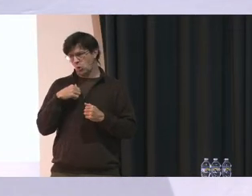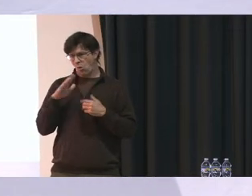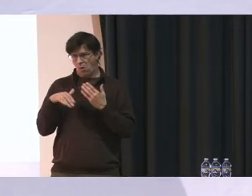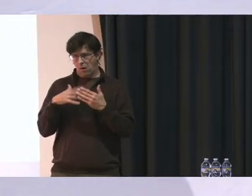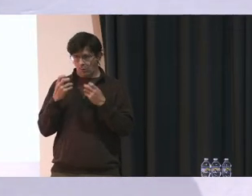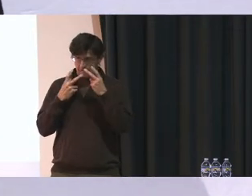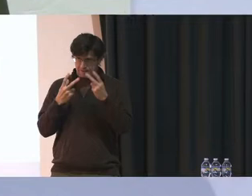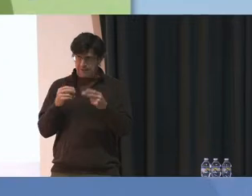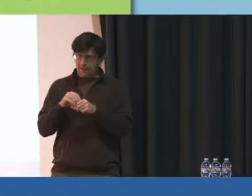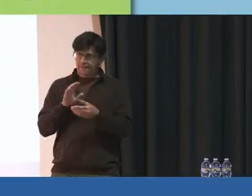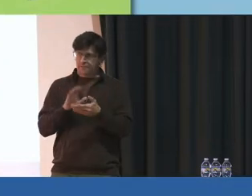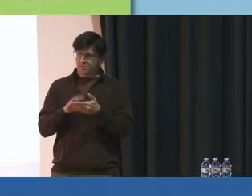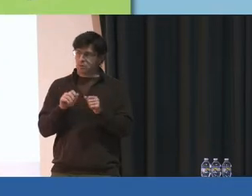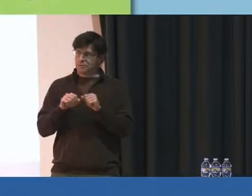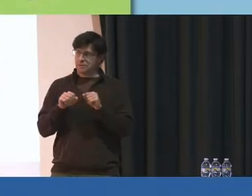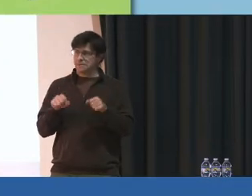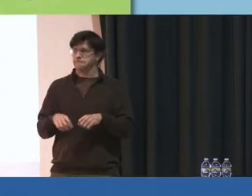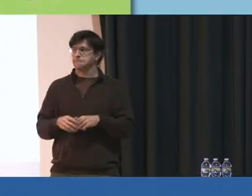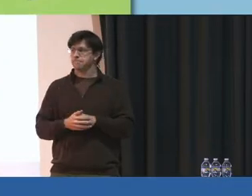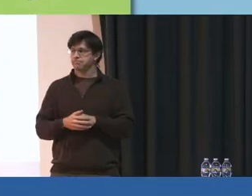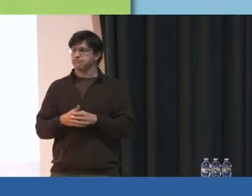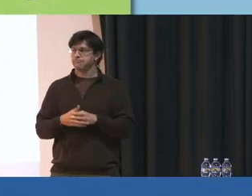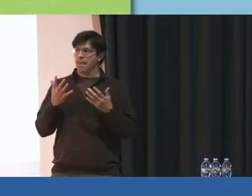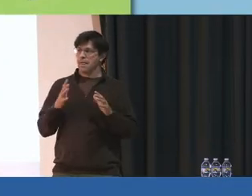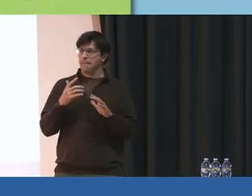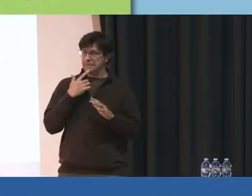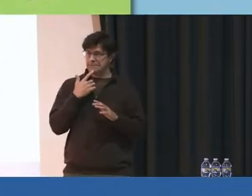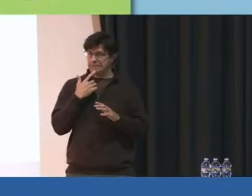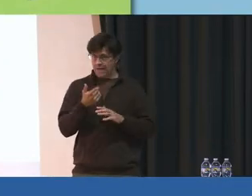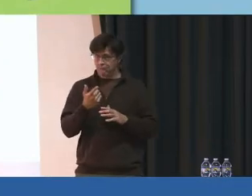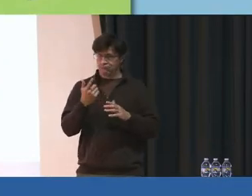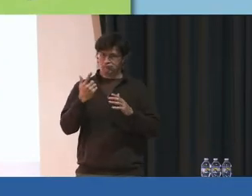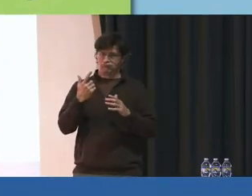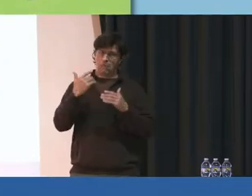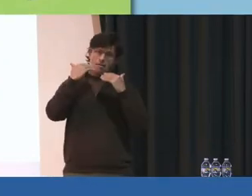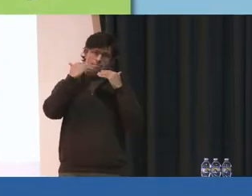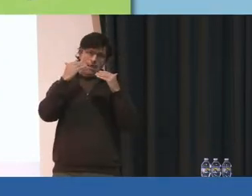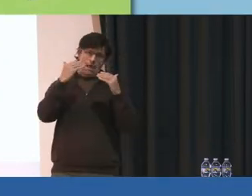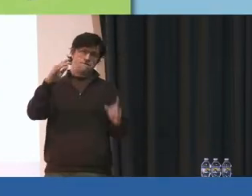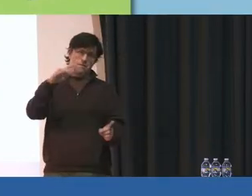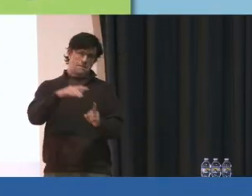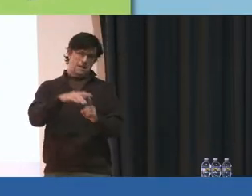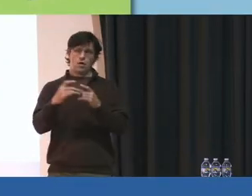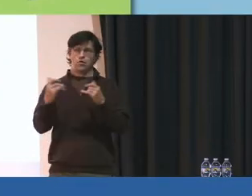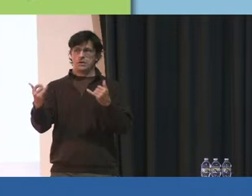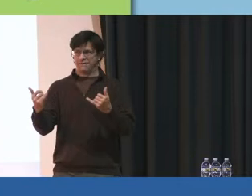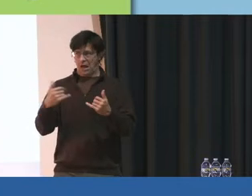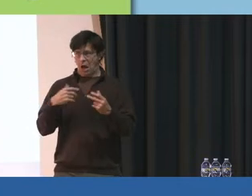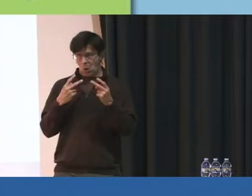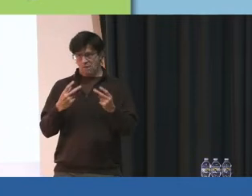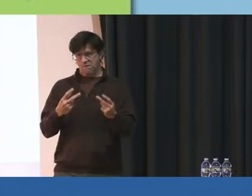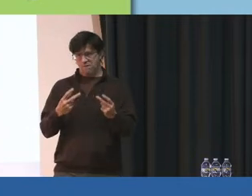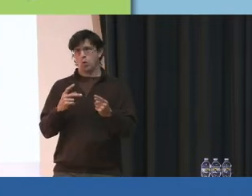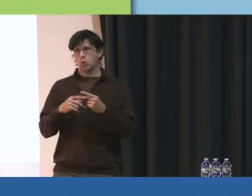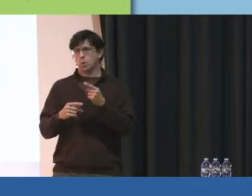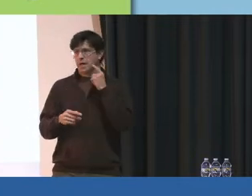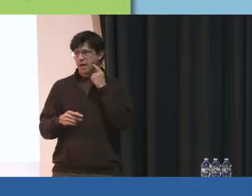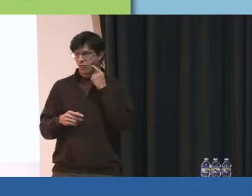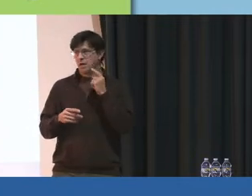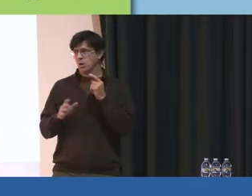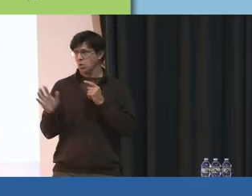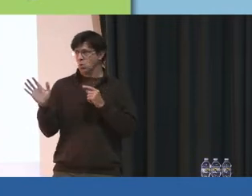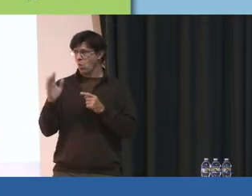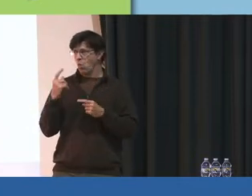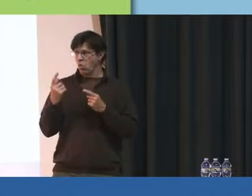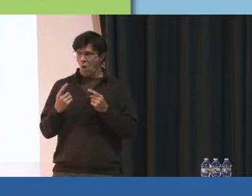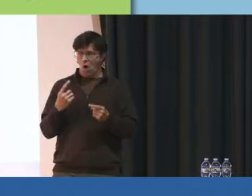see for our school system. So with that being said, thank you all for being here this evening, and I look forward to hearing your